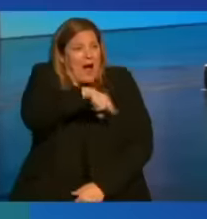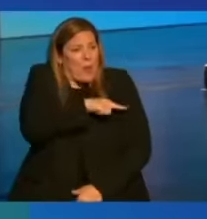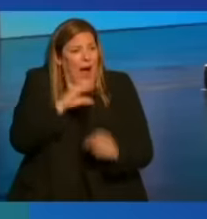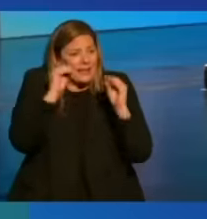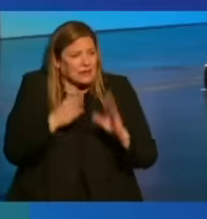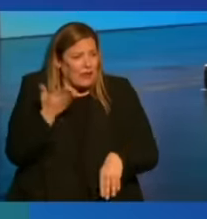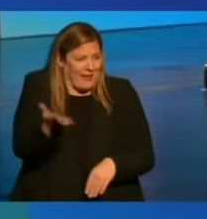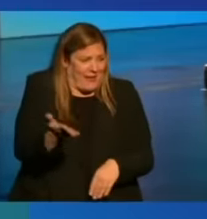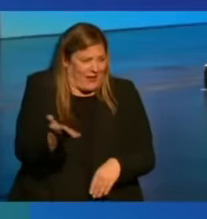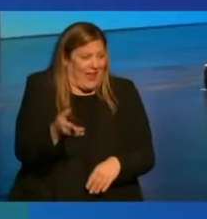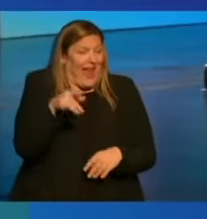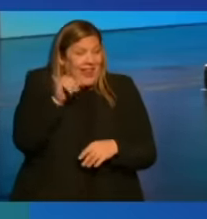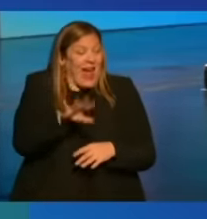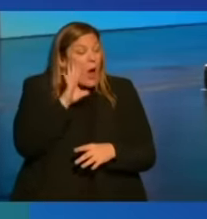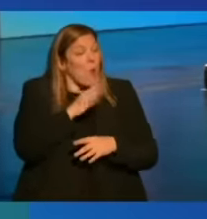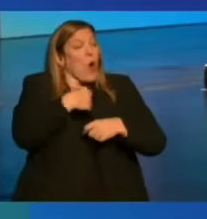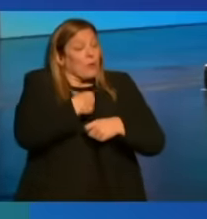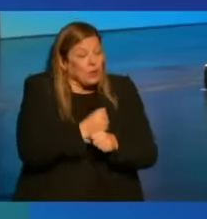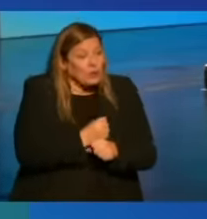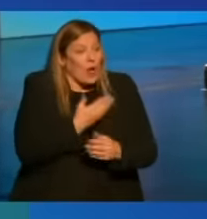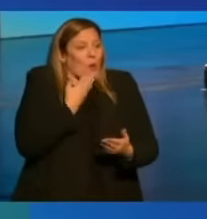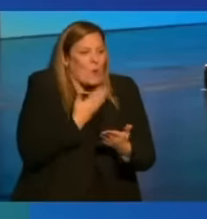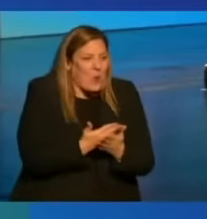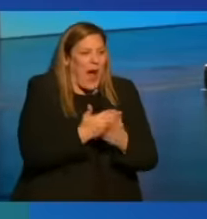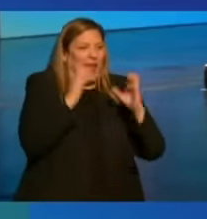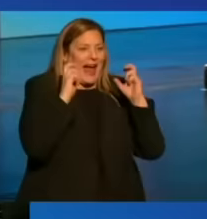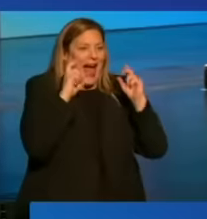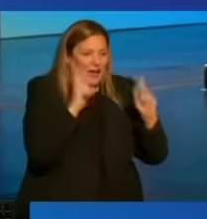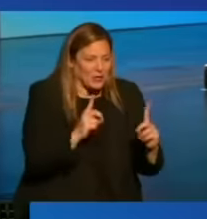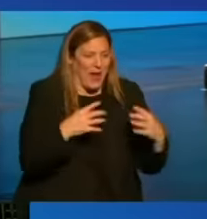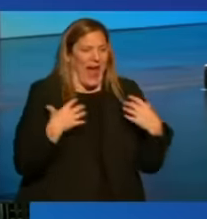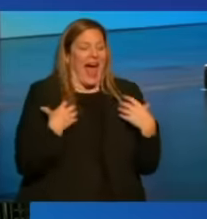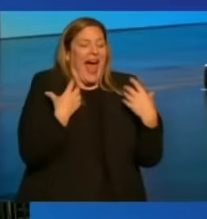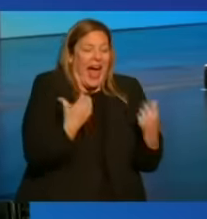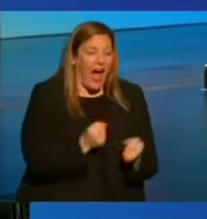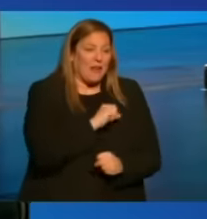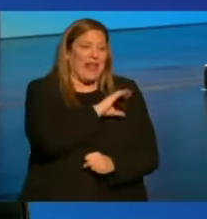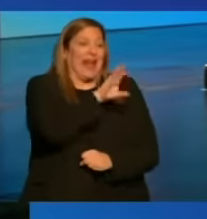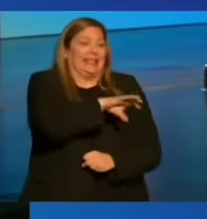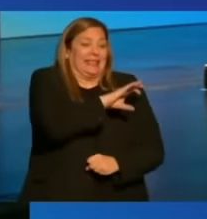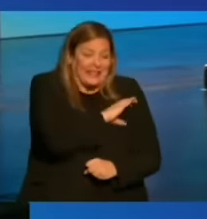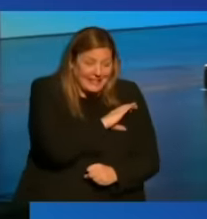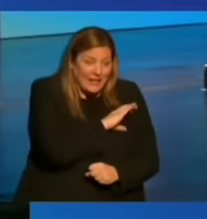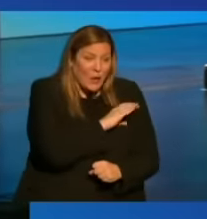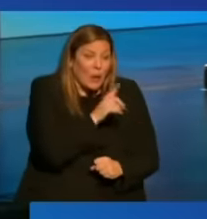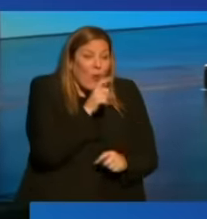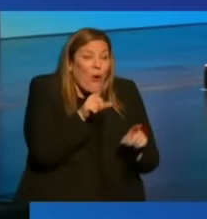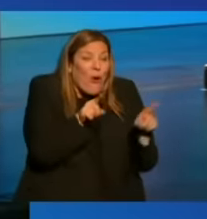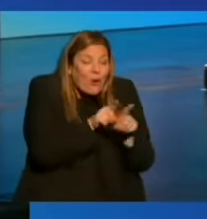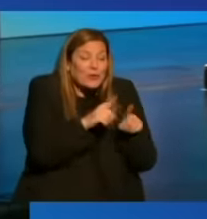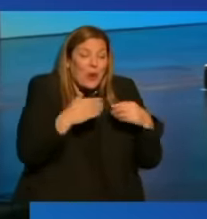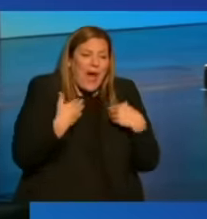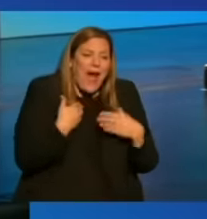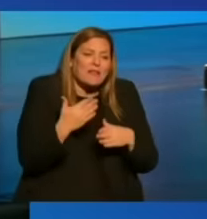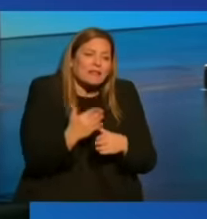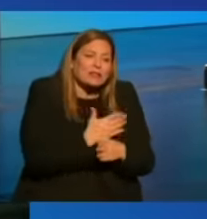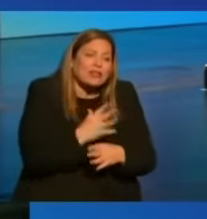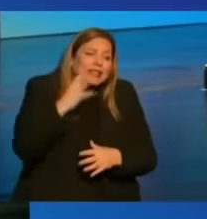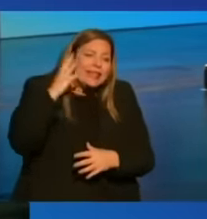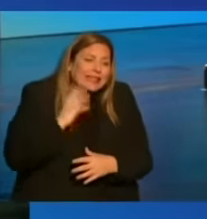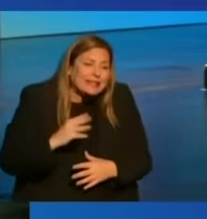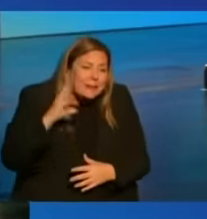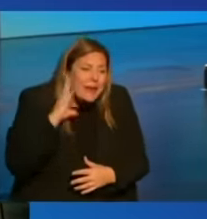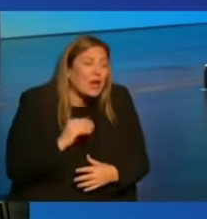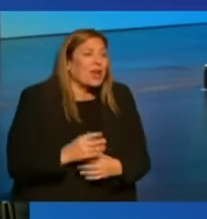And that produces well educated, healthy citizens who also have shared experiences.